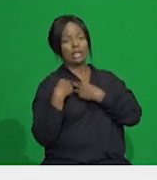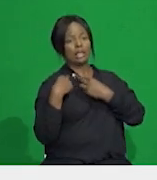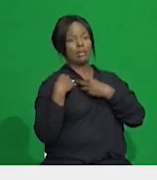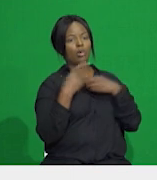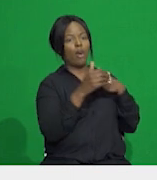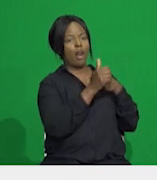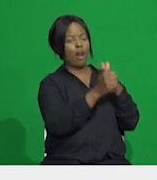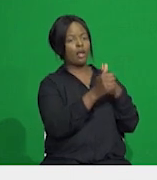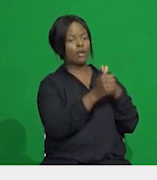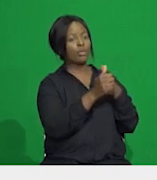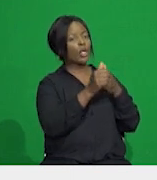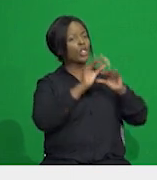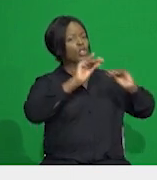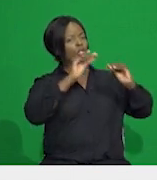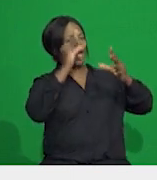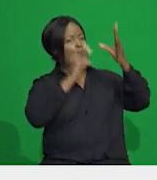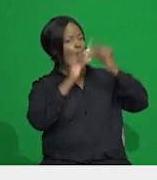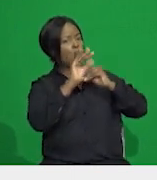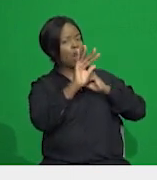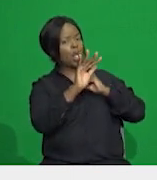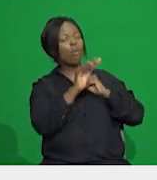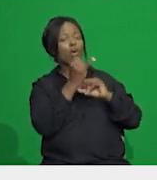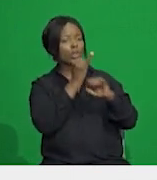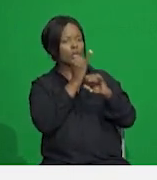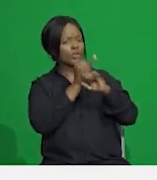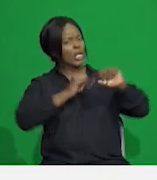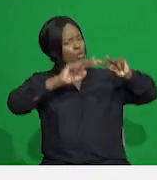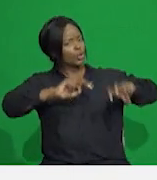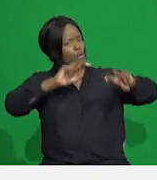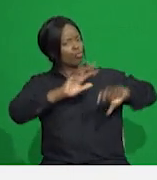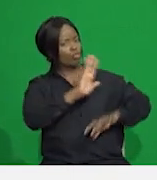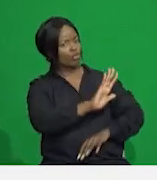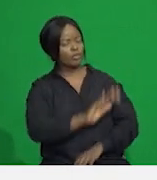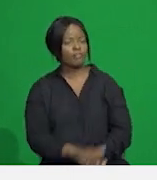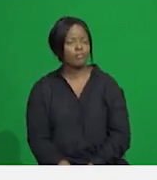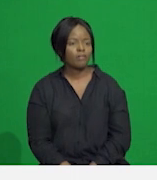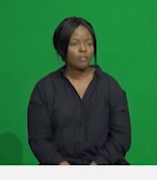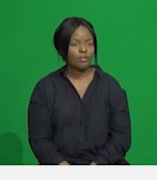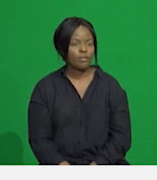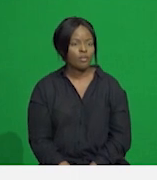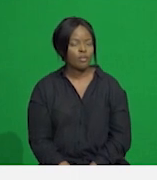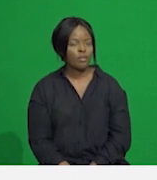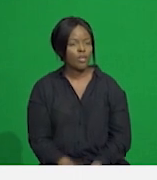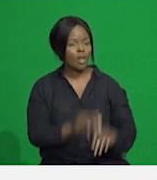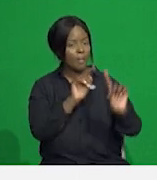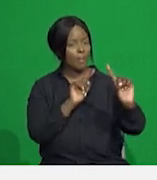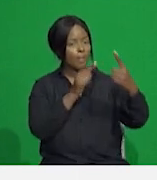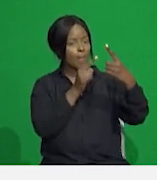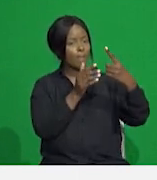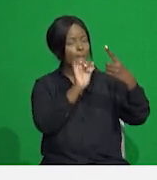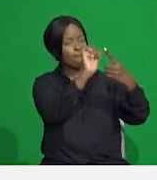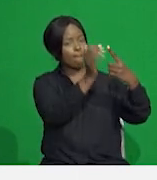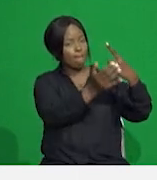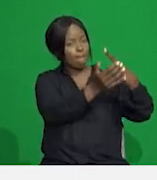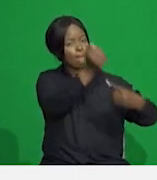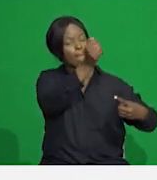all areas of teaching and learning and institutional research. In achieving its goal, UTLO, through